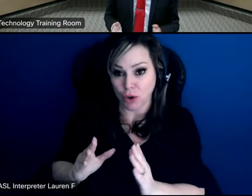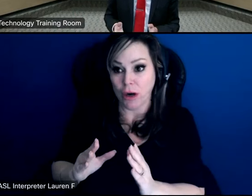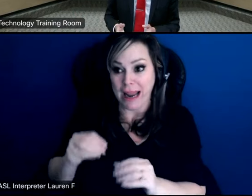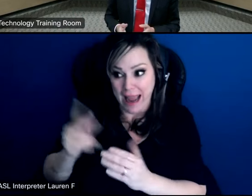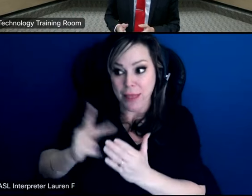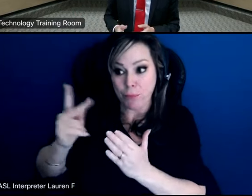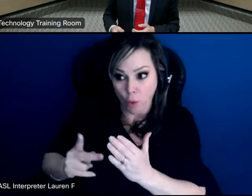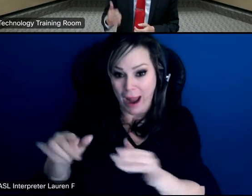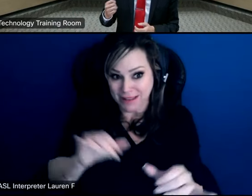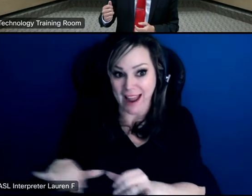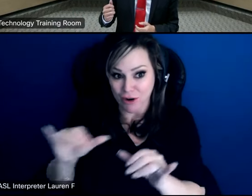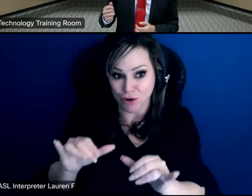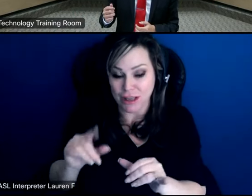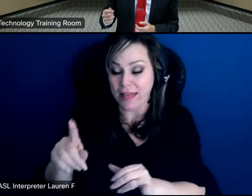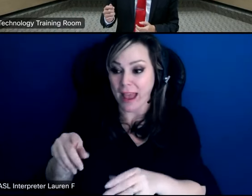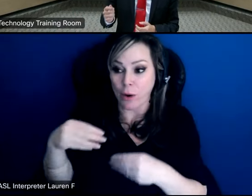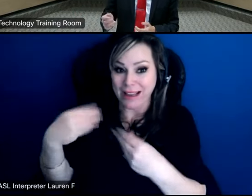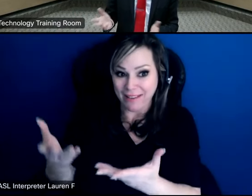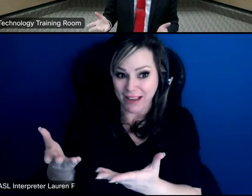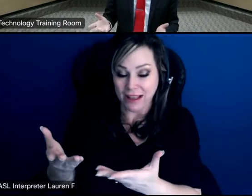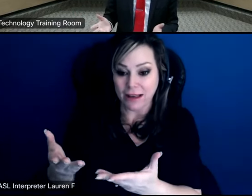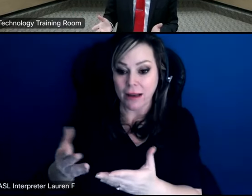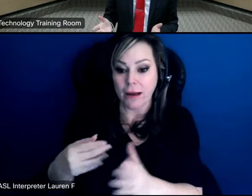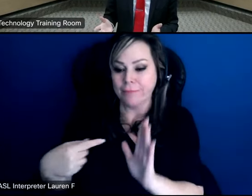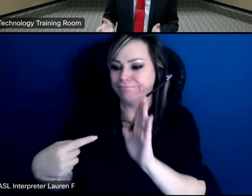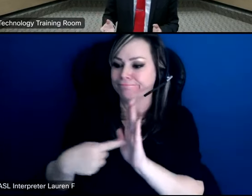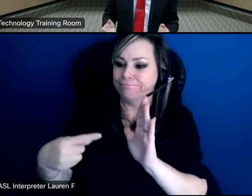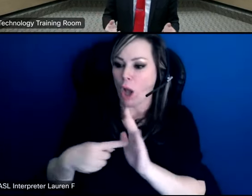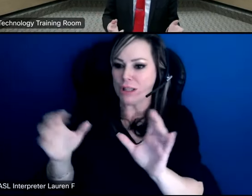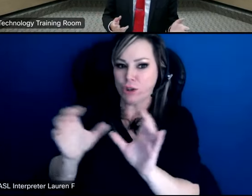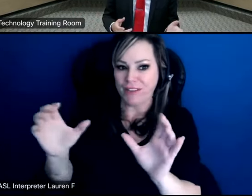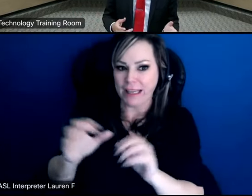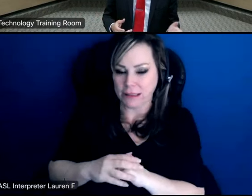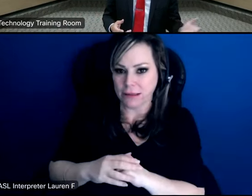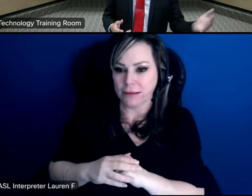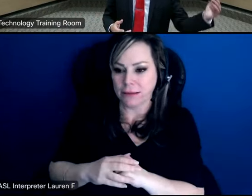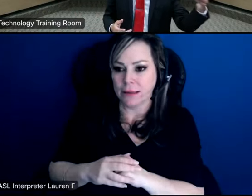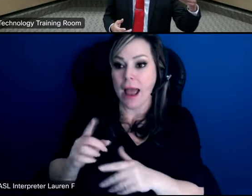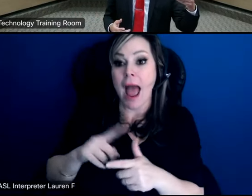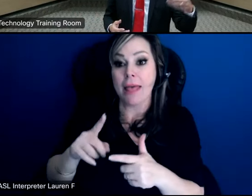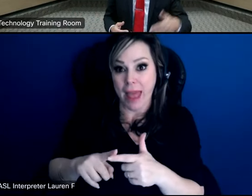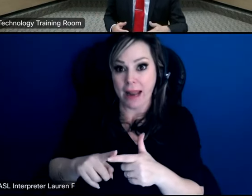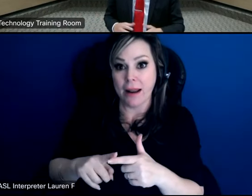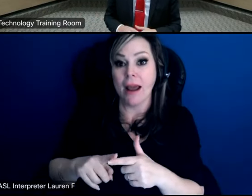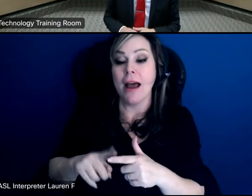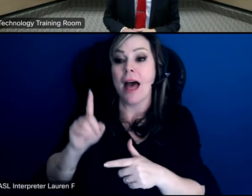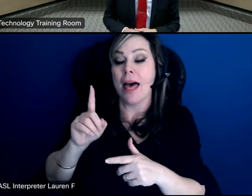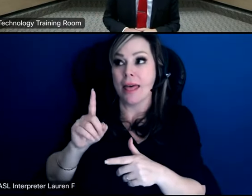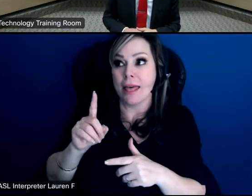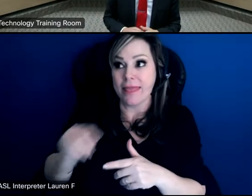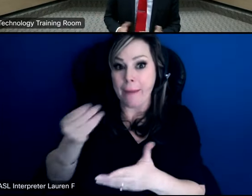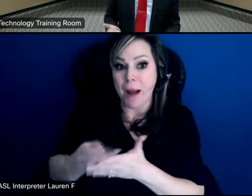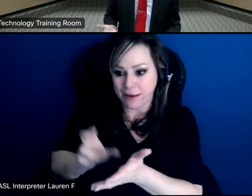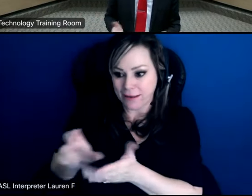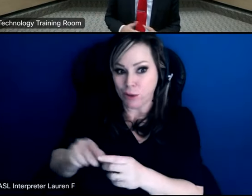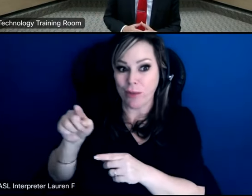program standards they'll get a a marker on their certificate and with them comes money that goes directly to them